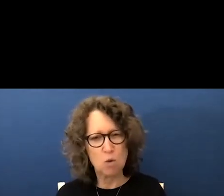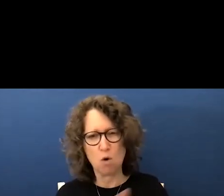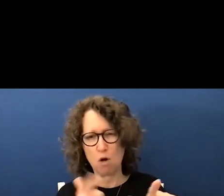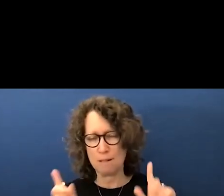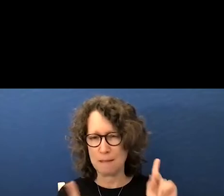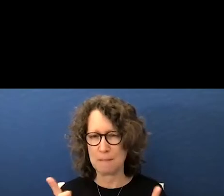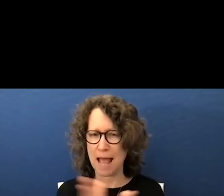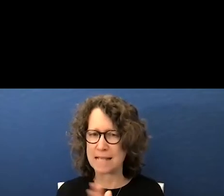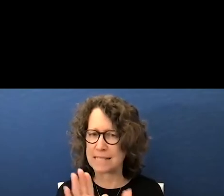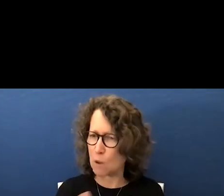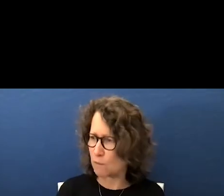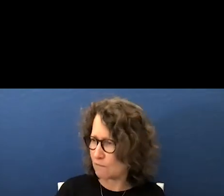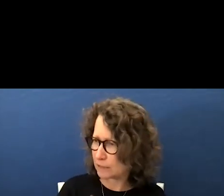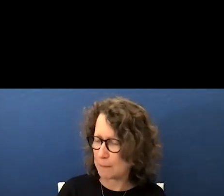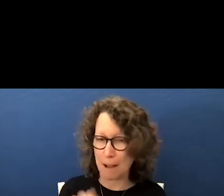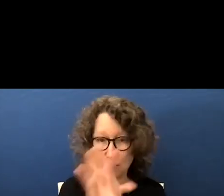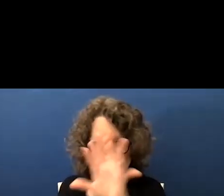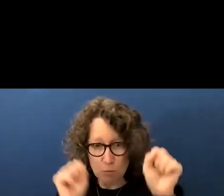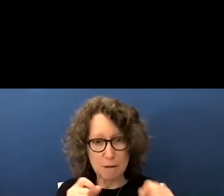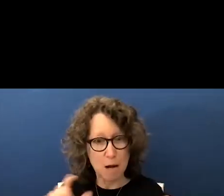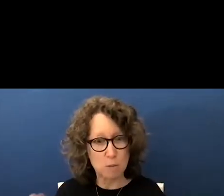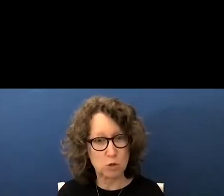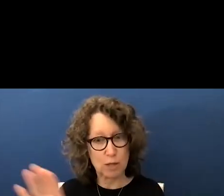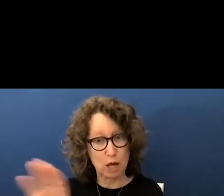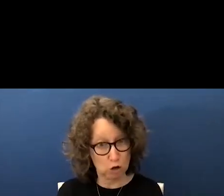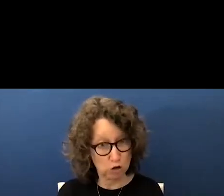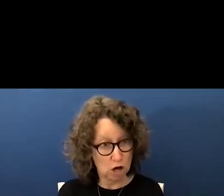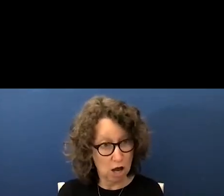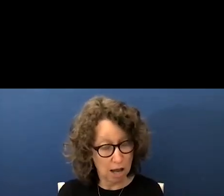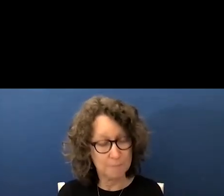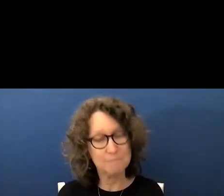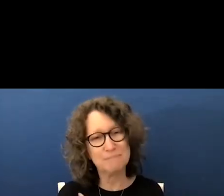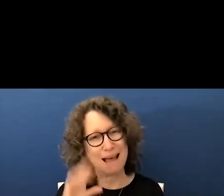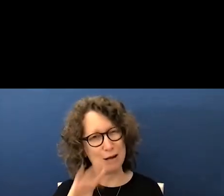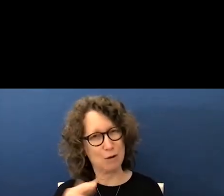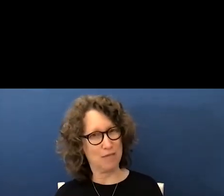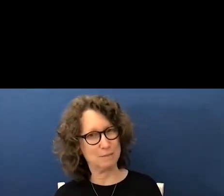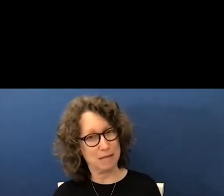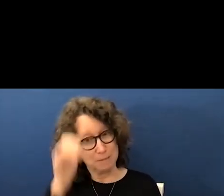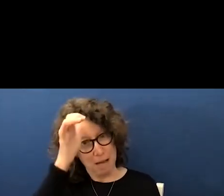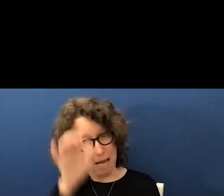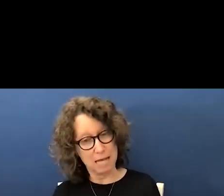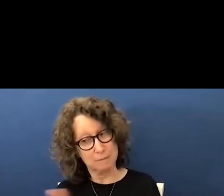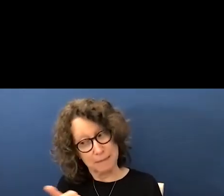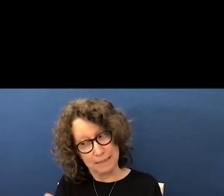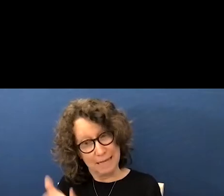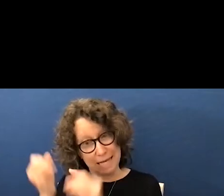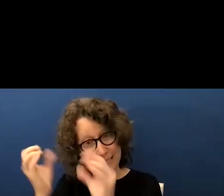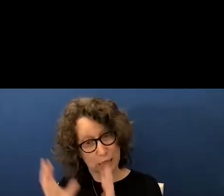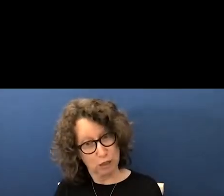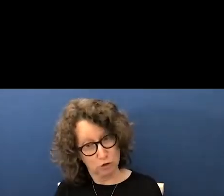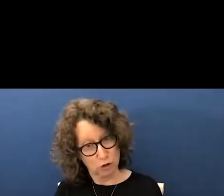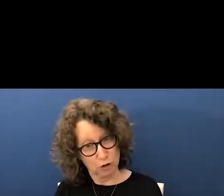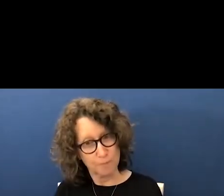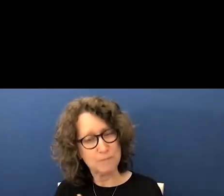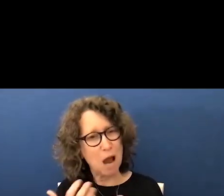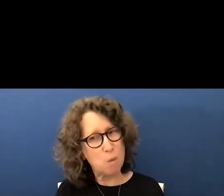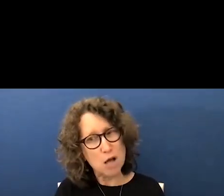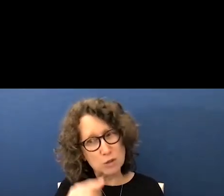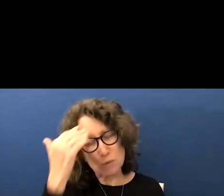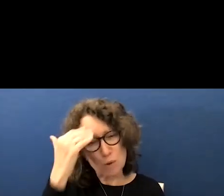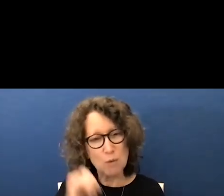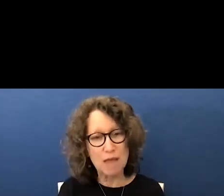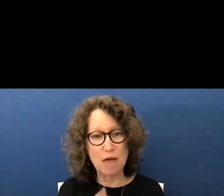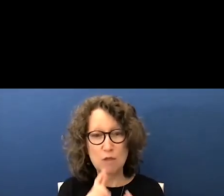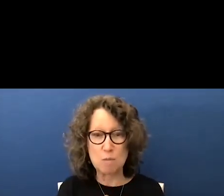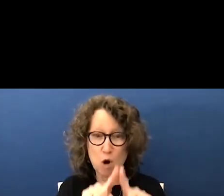asking how everyone felt the superintendent was doing at her job i know this because my husband is a teacher i want you guys to know that